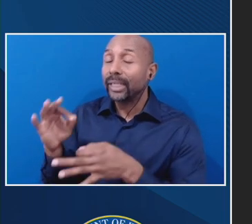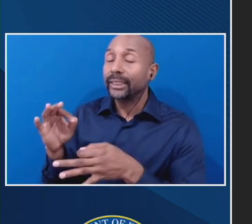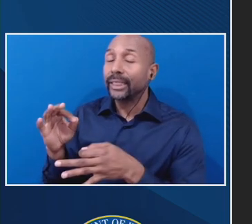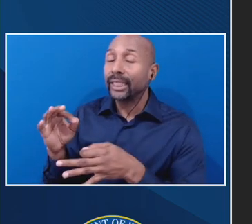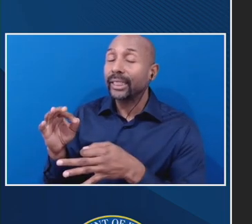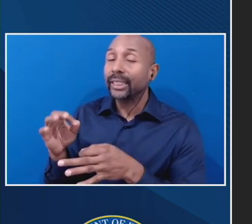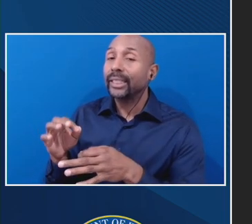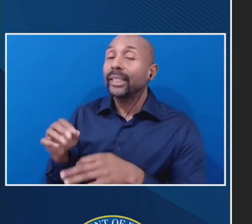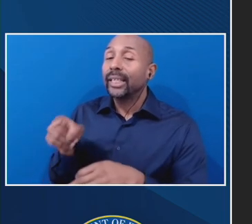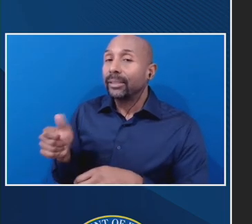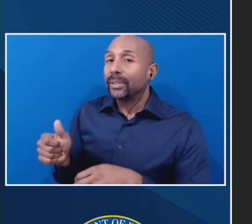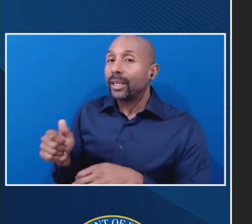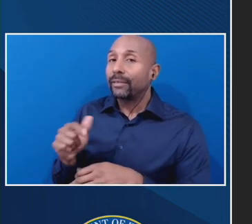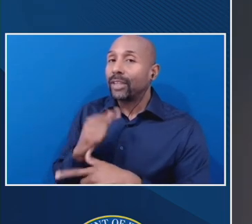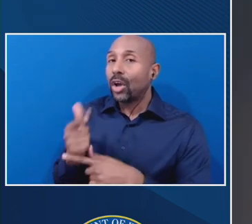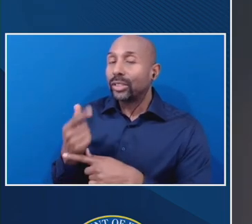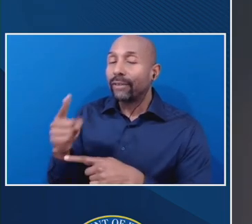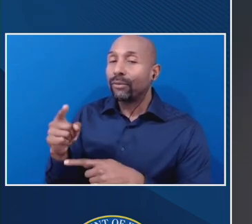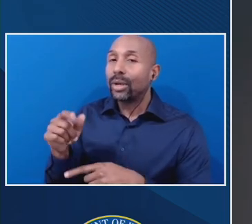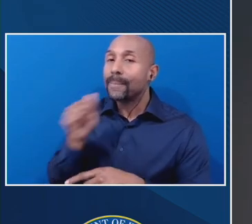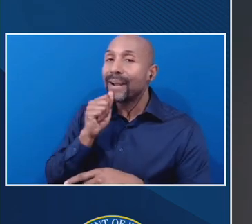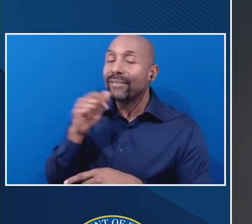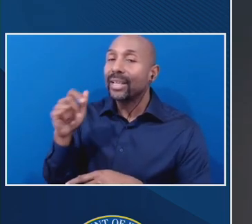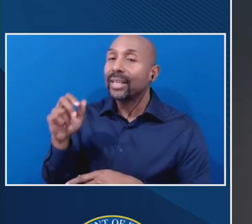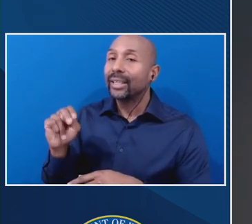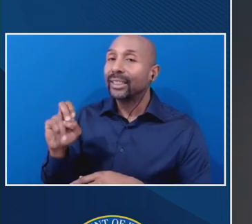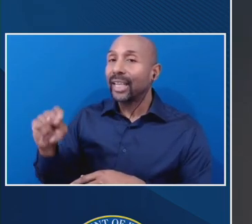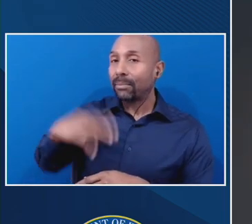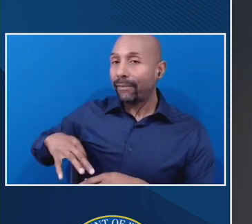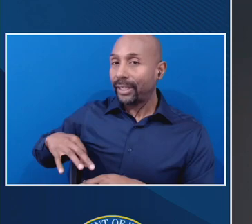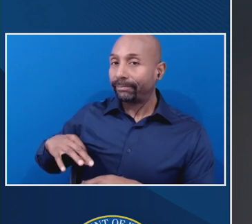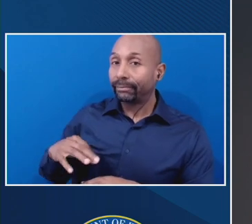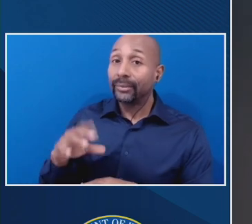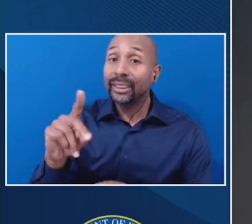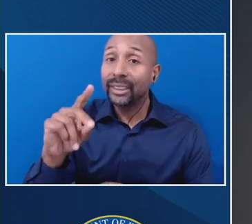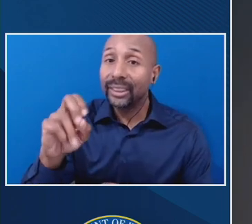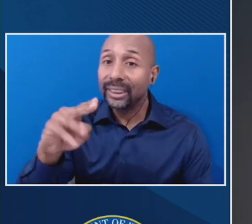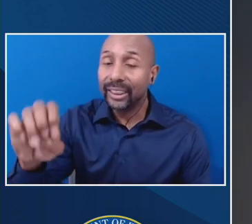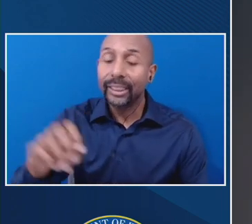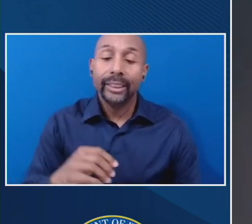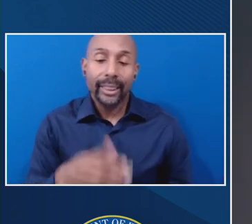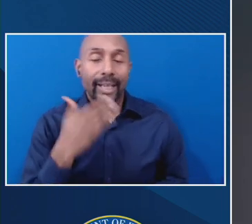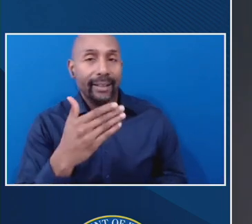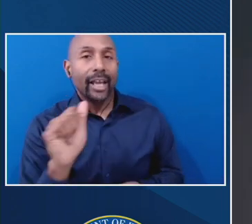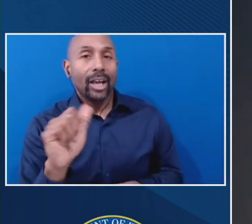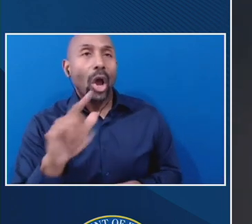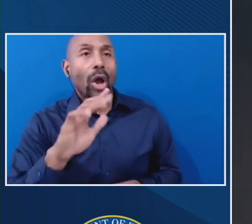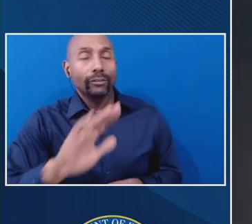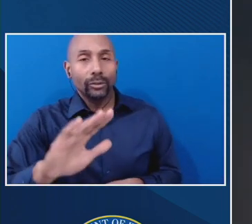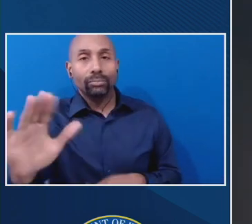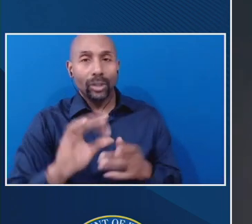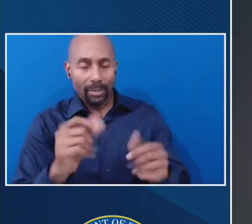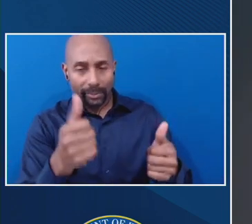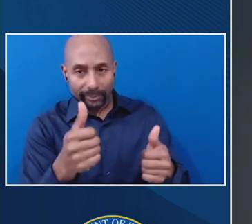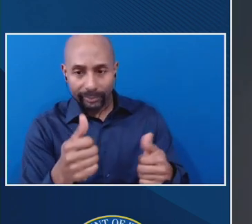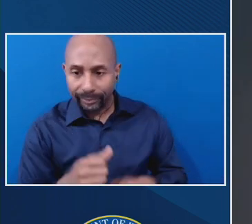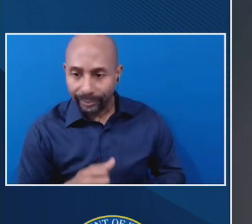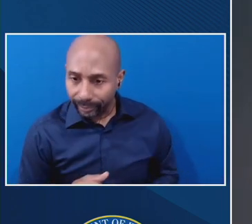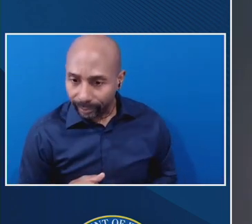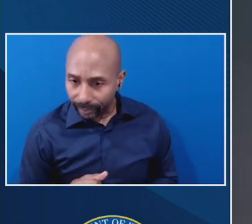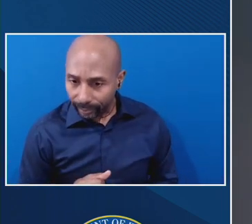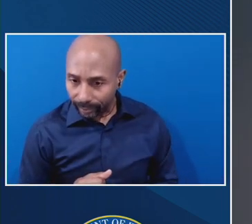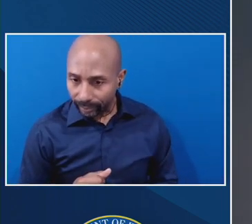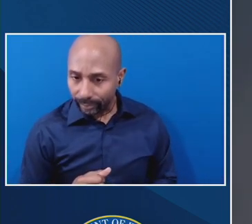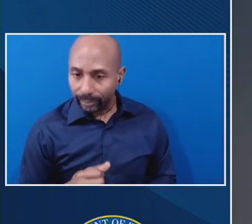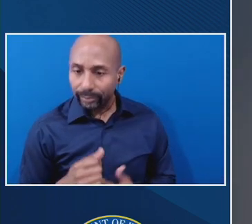I just want to thank everybody for the comments, but I do want to make sure the community knows that we do, the program reviewers do look at this, and in our compliance